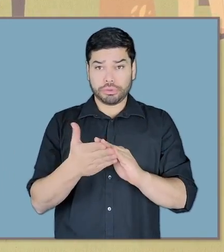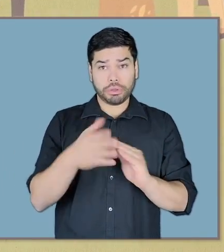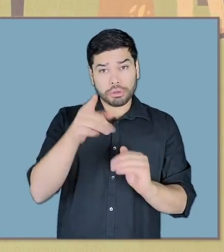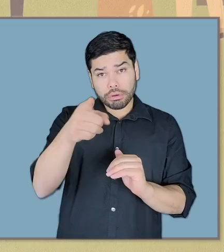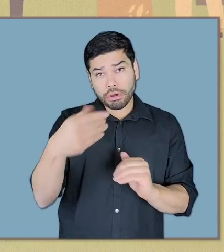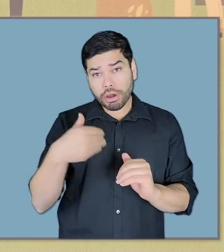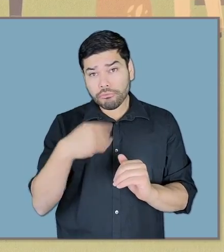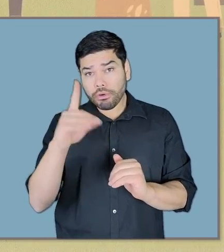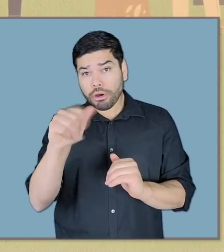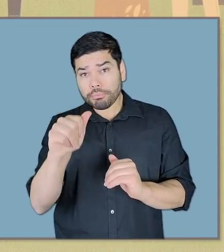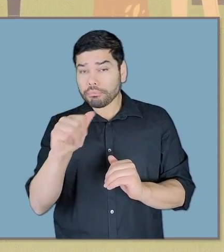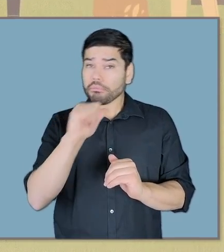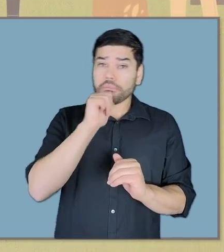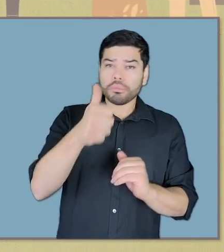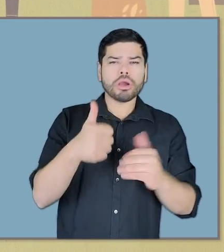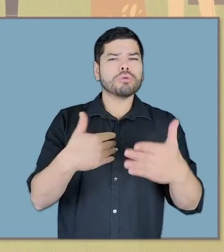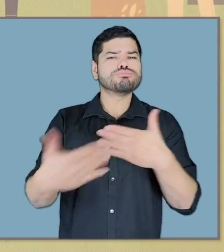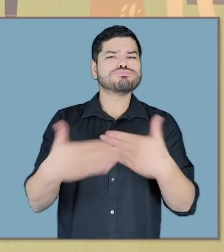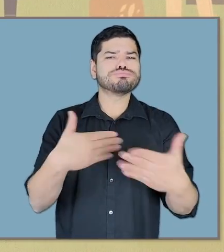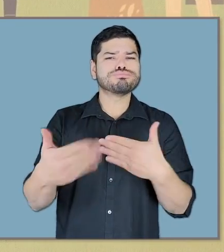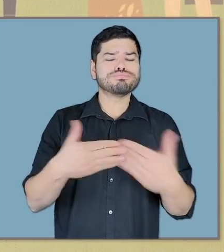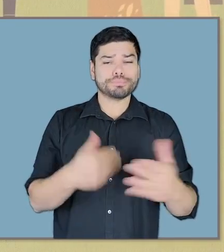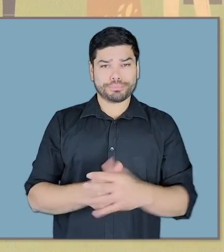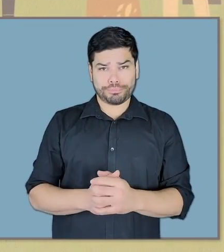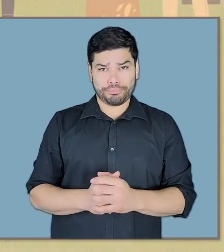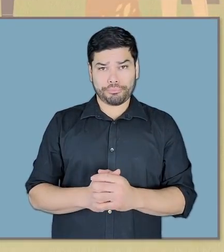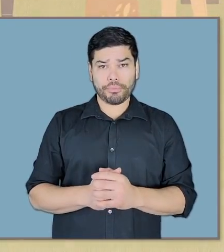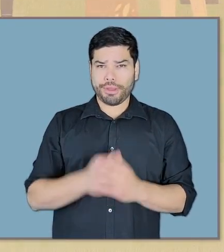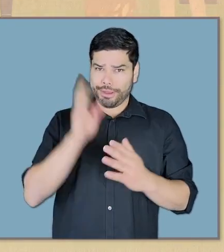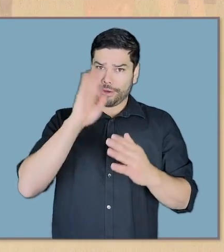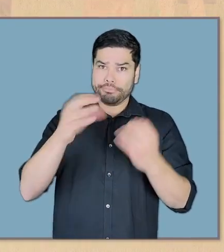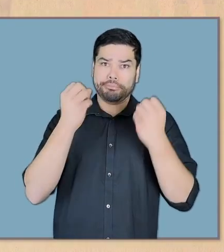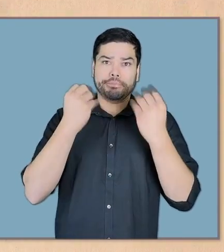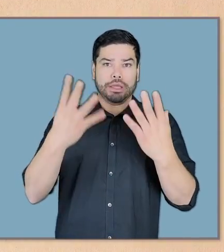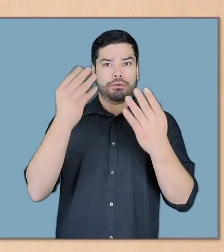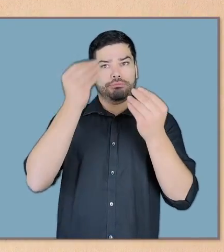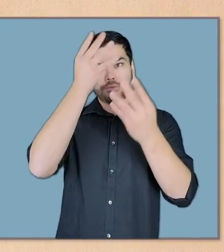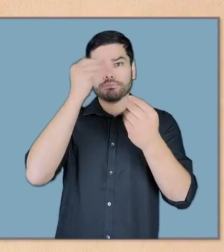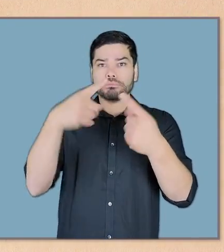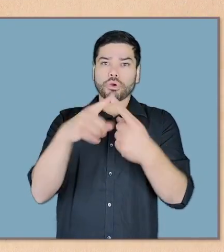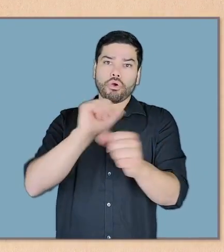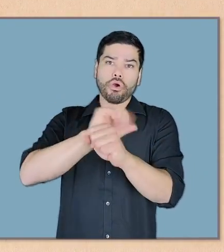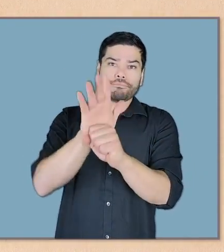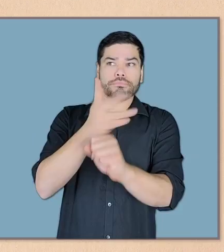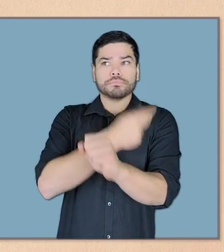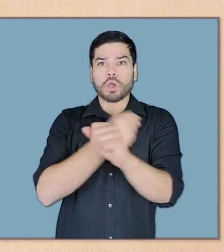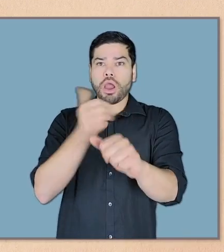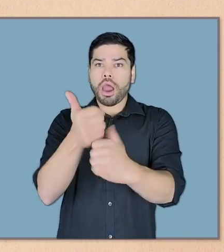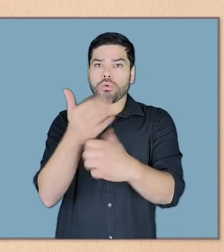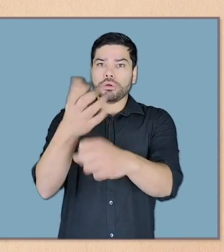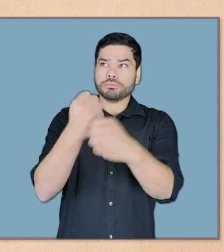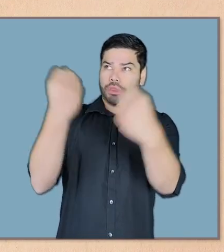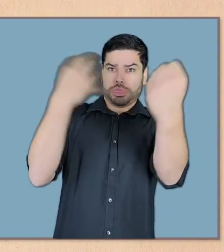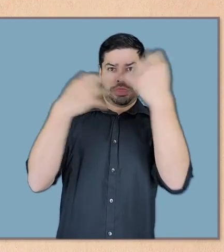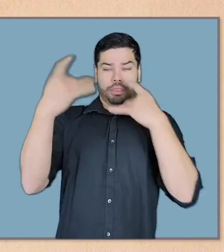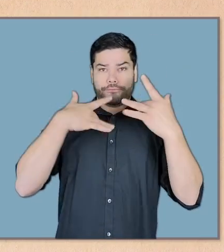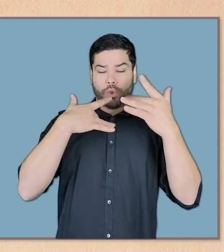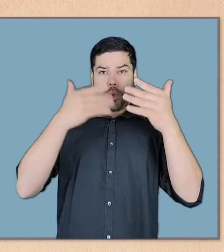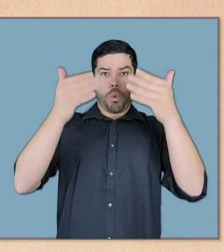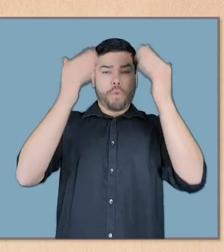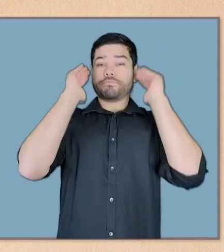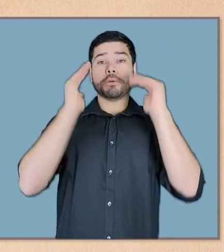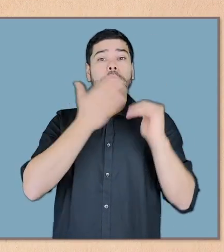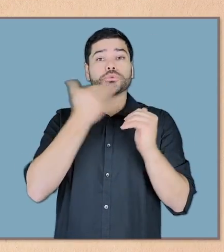participate freely in your community, whether you have a disability or not. There is a lot of information about getting the vaccine